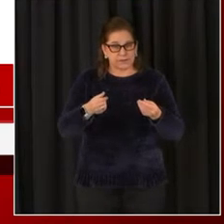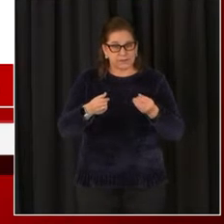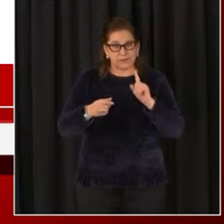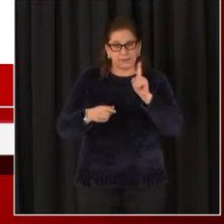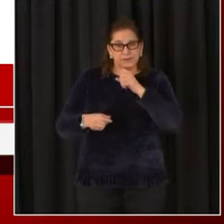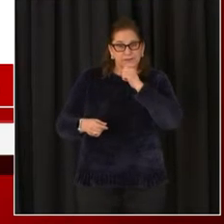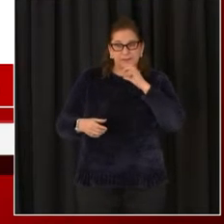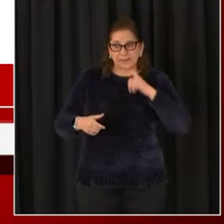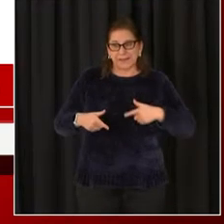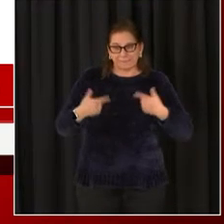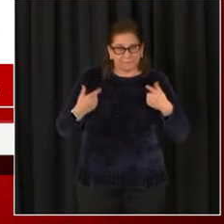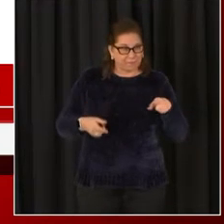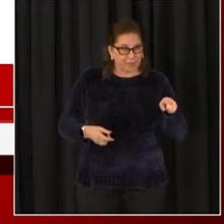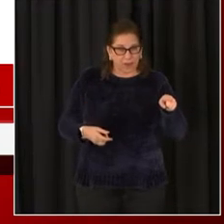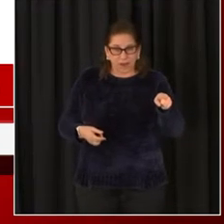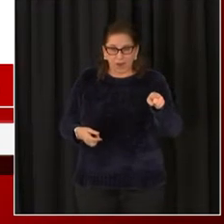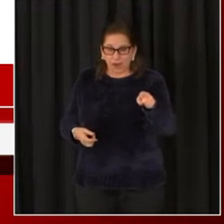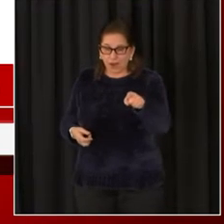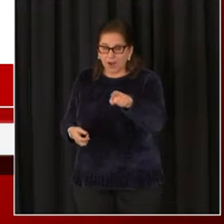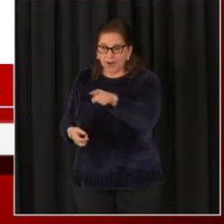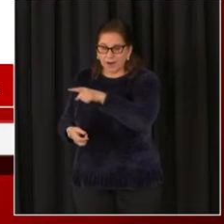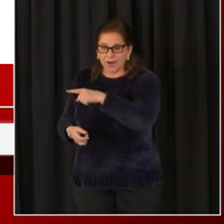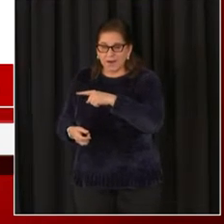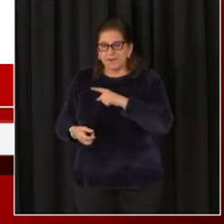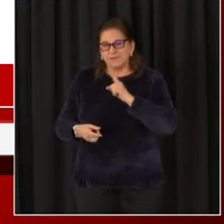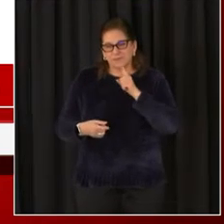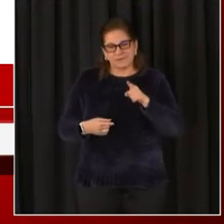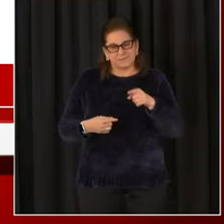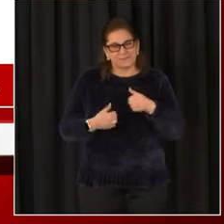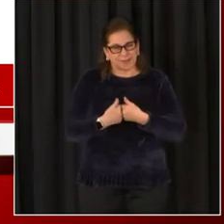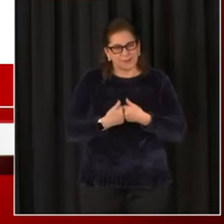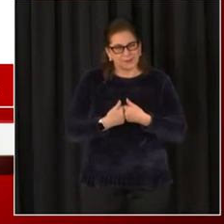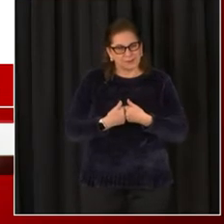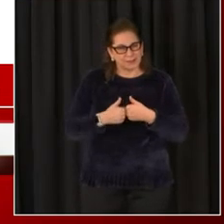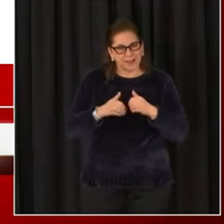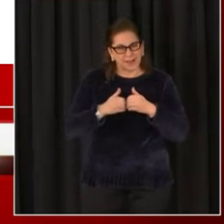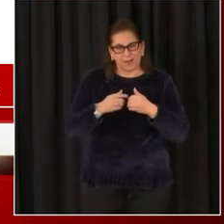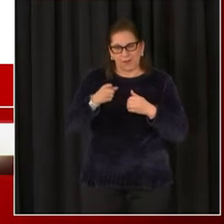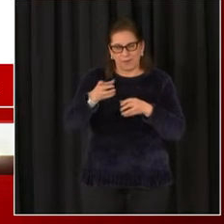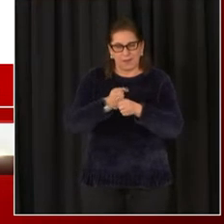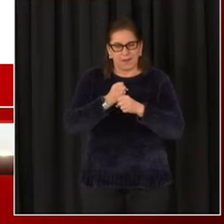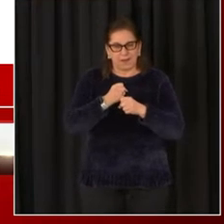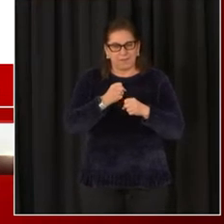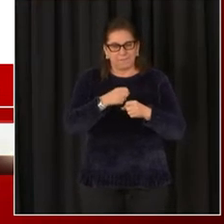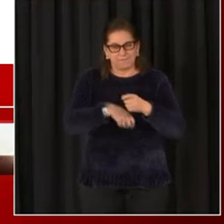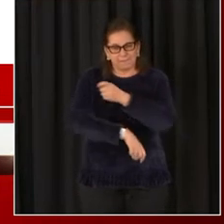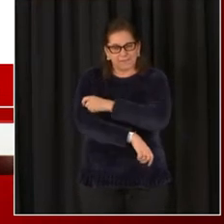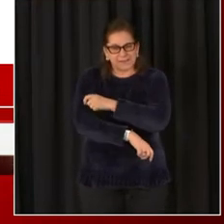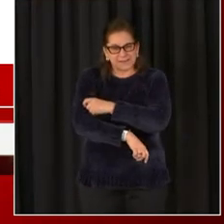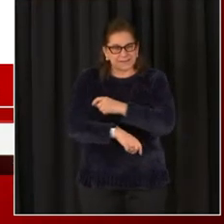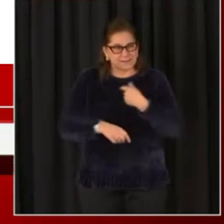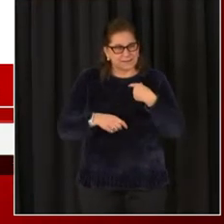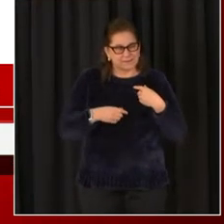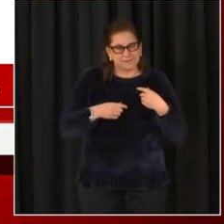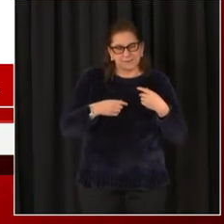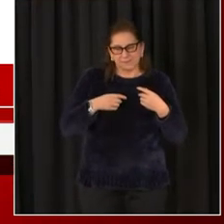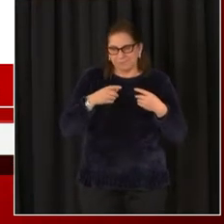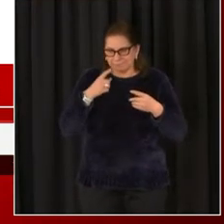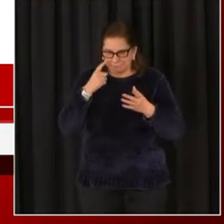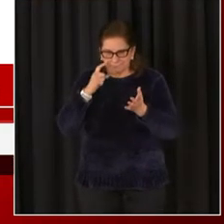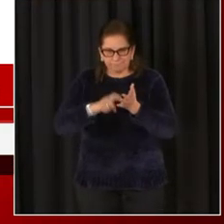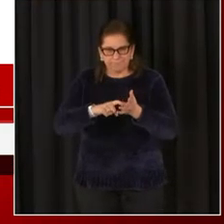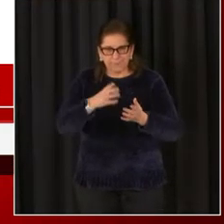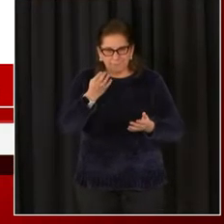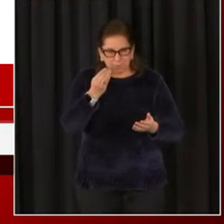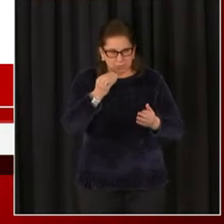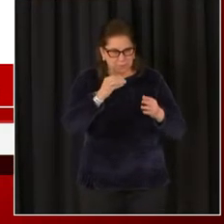live in these communities may face unique challenges with accessing the vaccine in community settings that we've identified. The